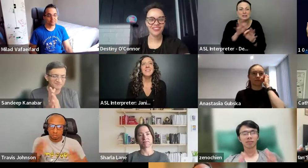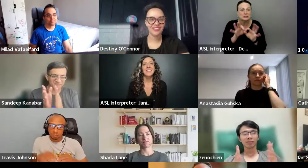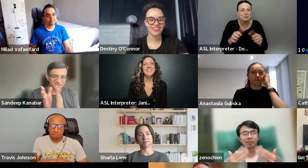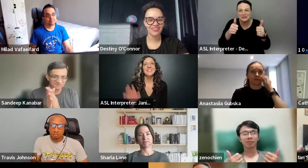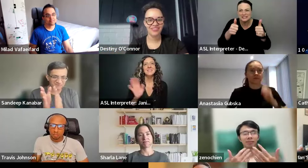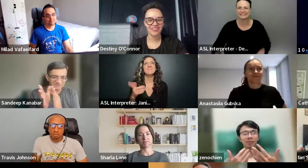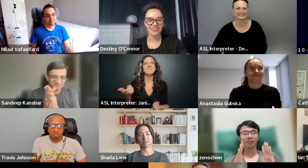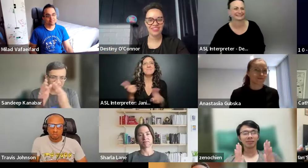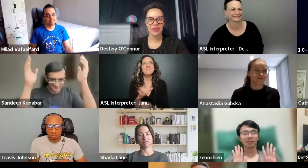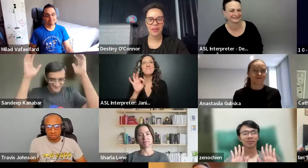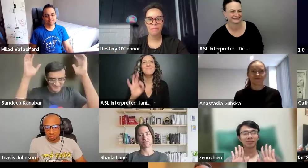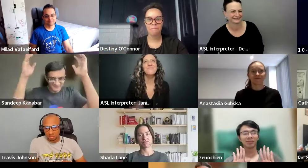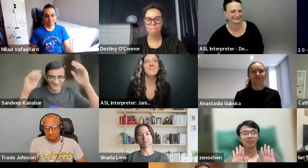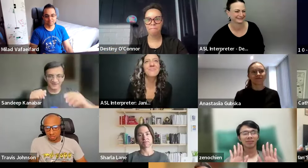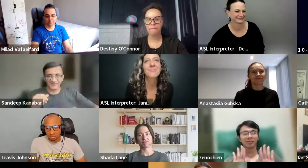to go ahead and switch interpreters.